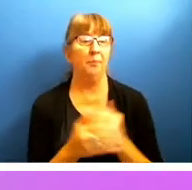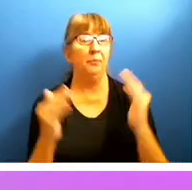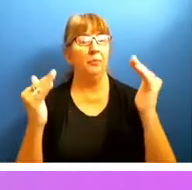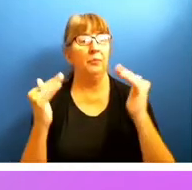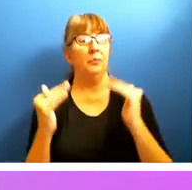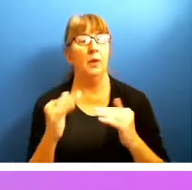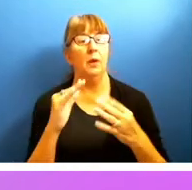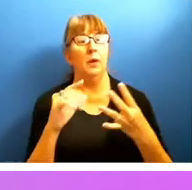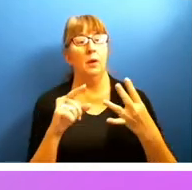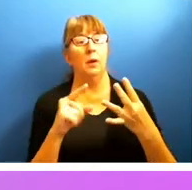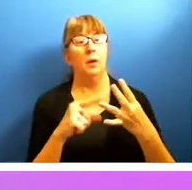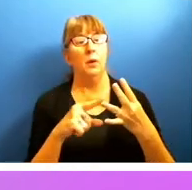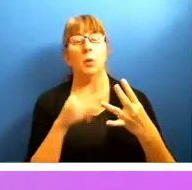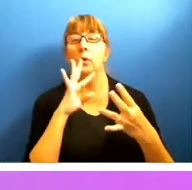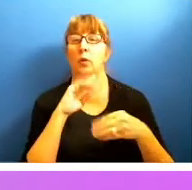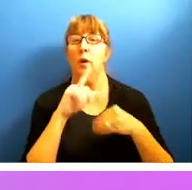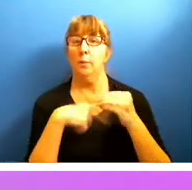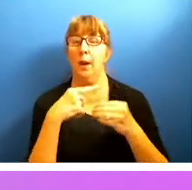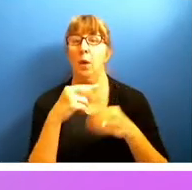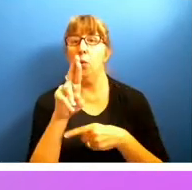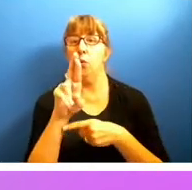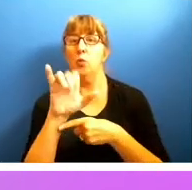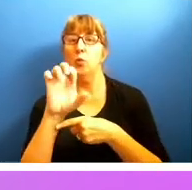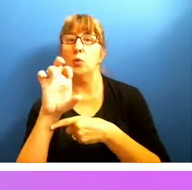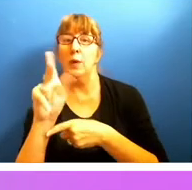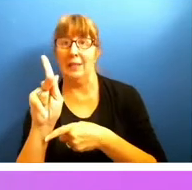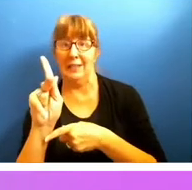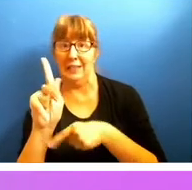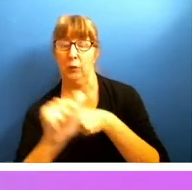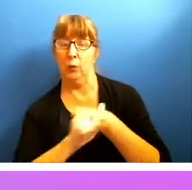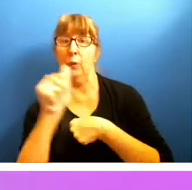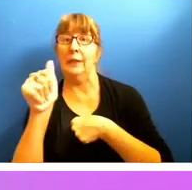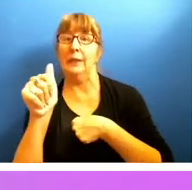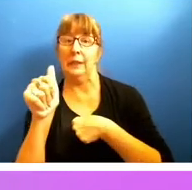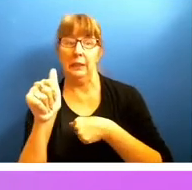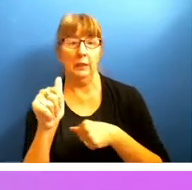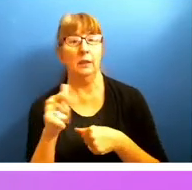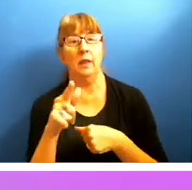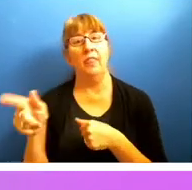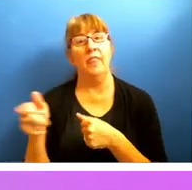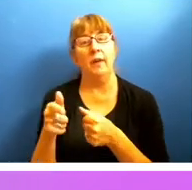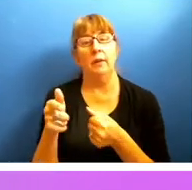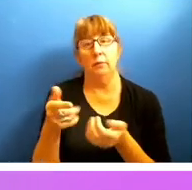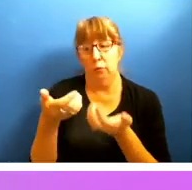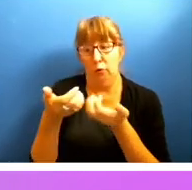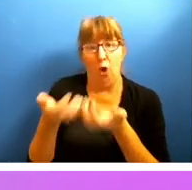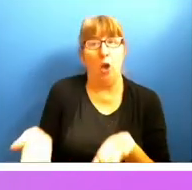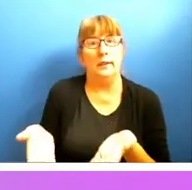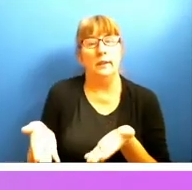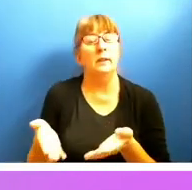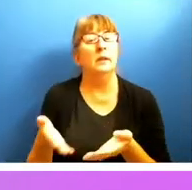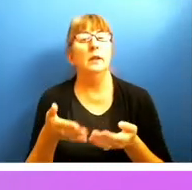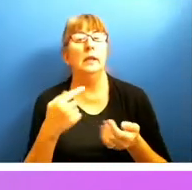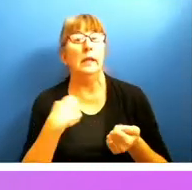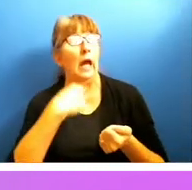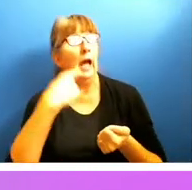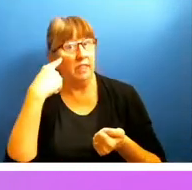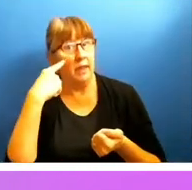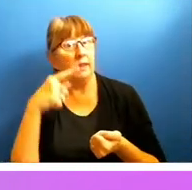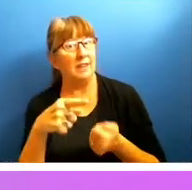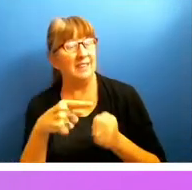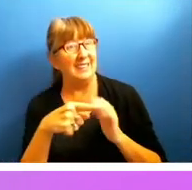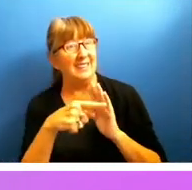to talk about risk profile. And this is the lawsuits. And although I think this is really a